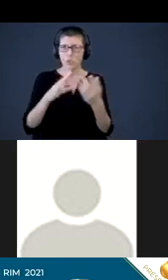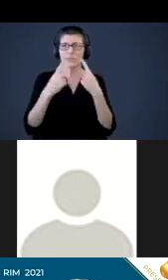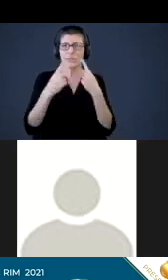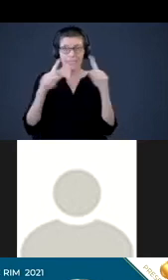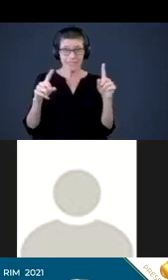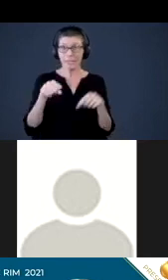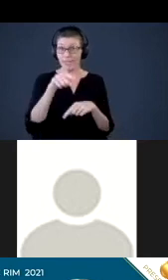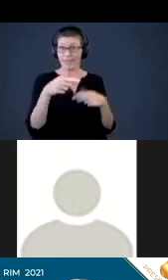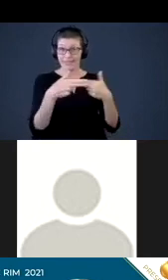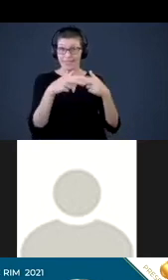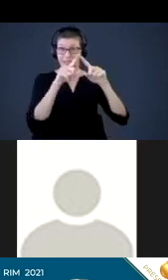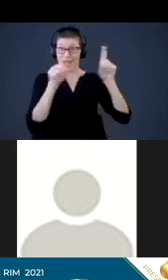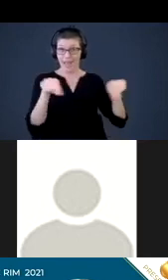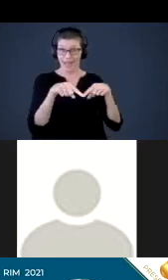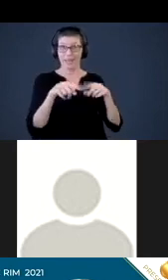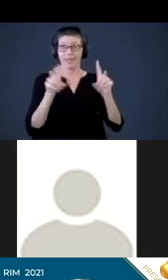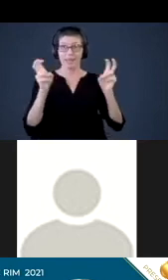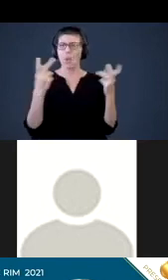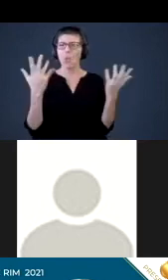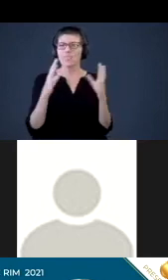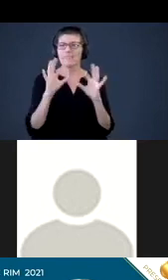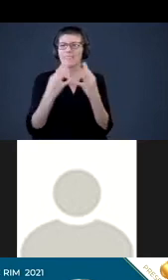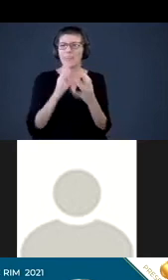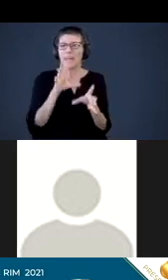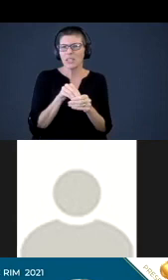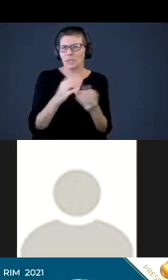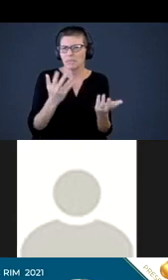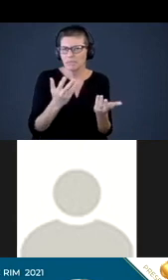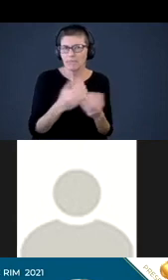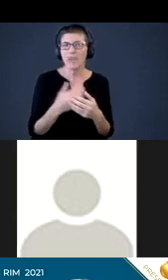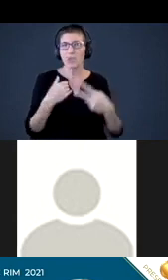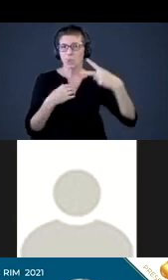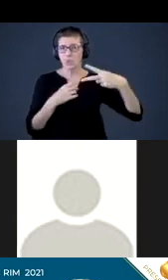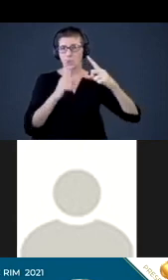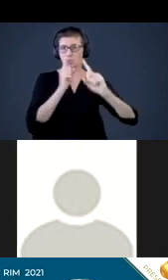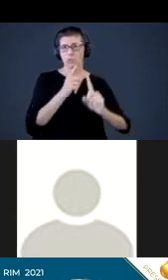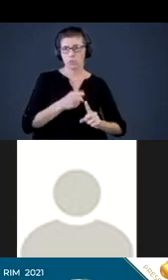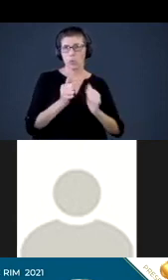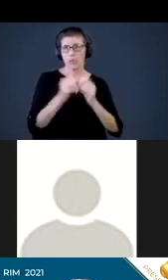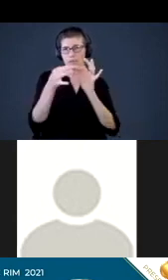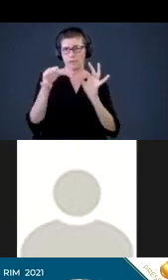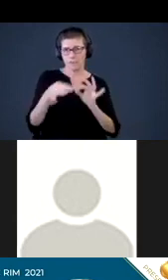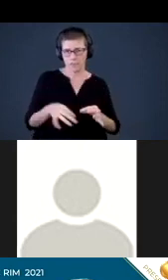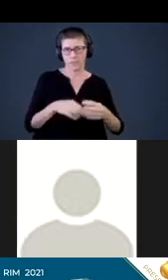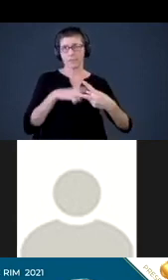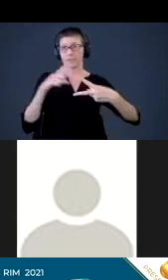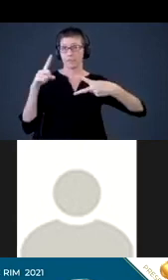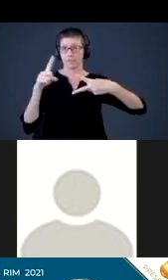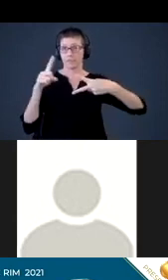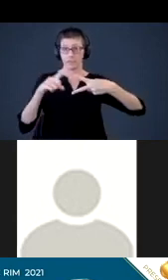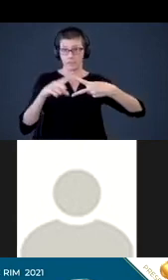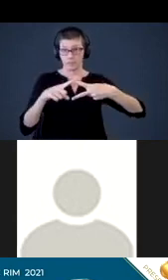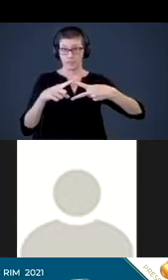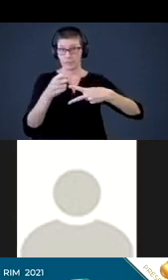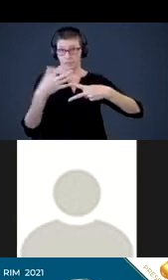slide is titled what is family engagement, and there are two bullet points with texts. The words for the first bullet point are